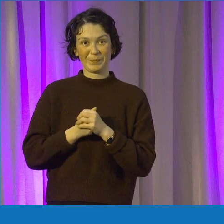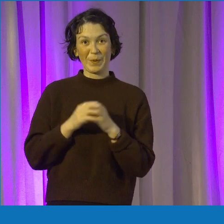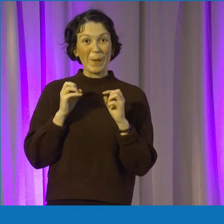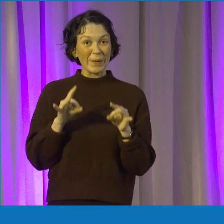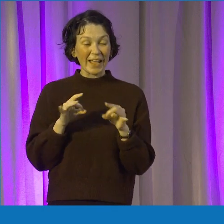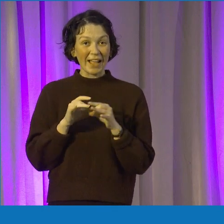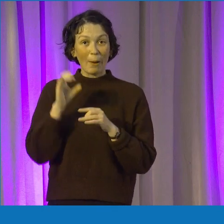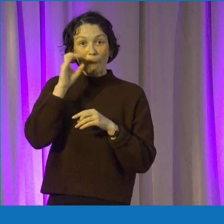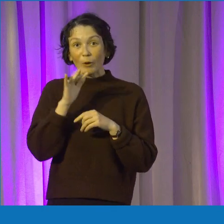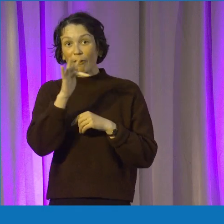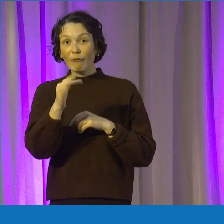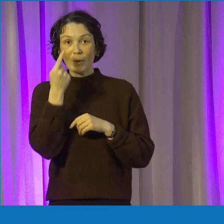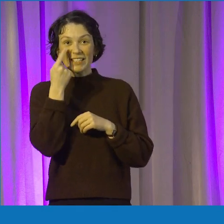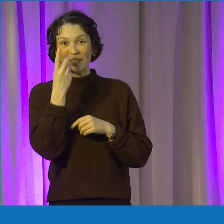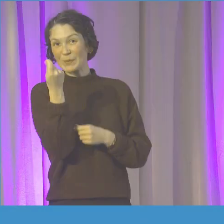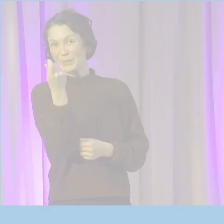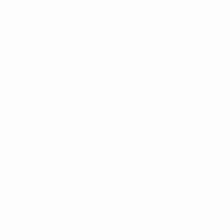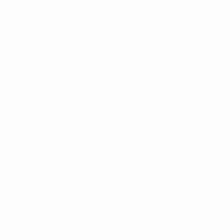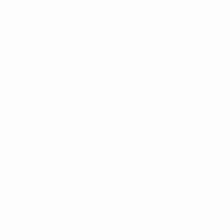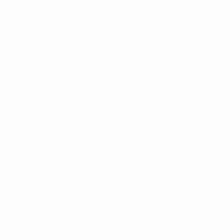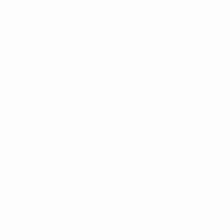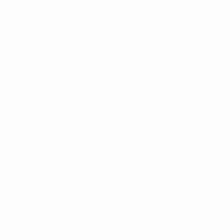we'll look forward to seeing all of you out there very soon.